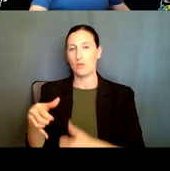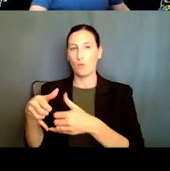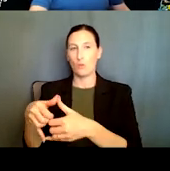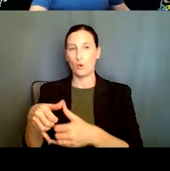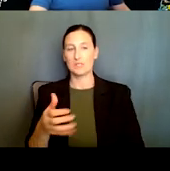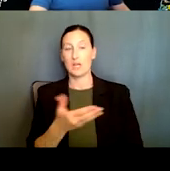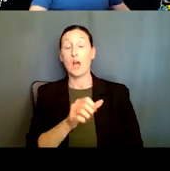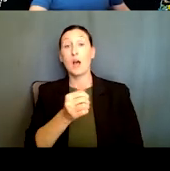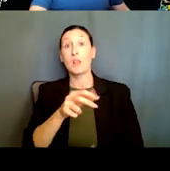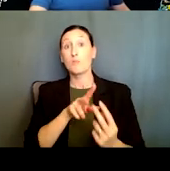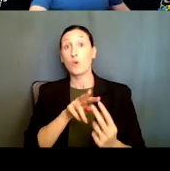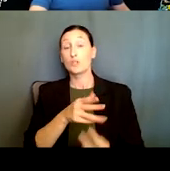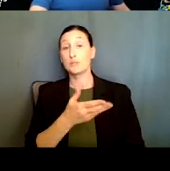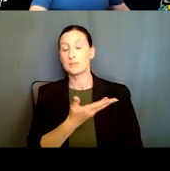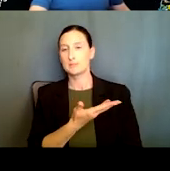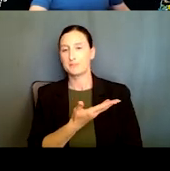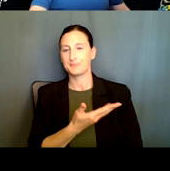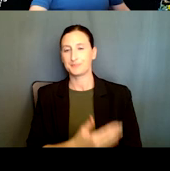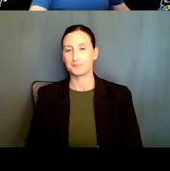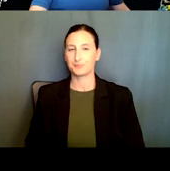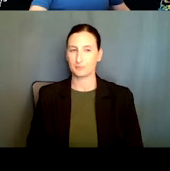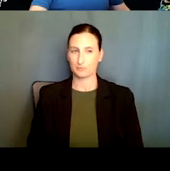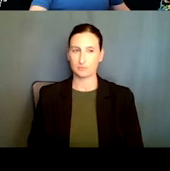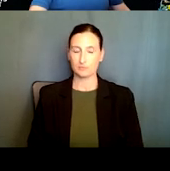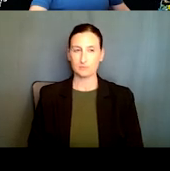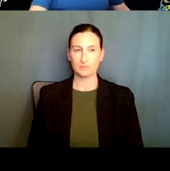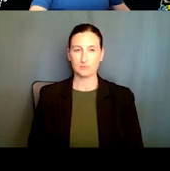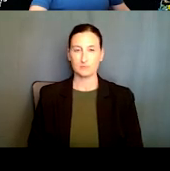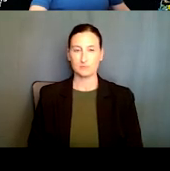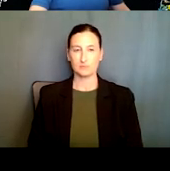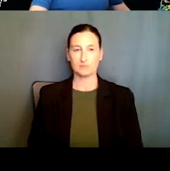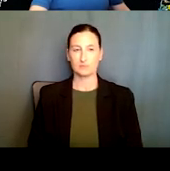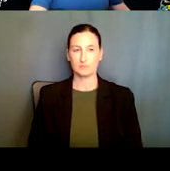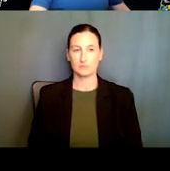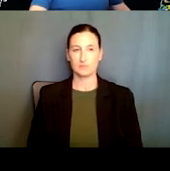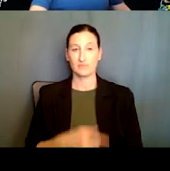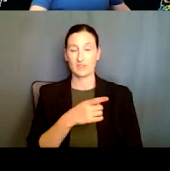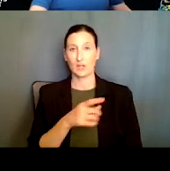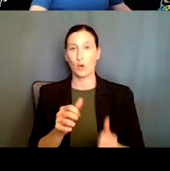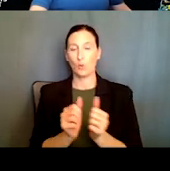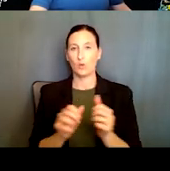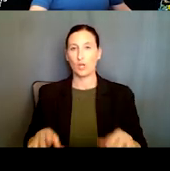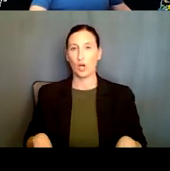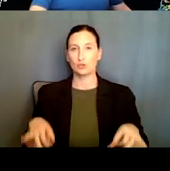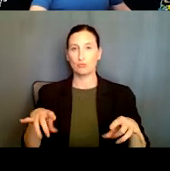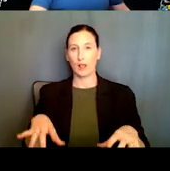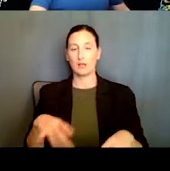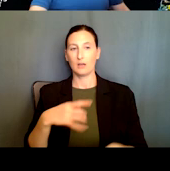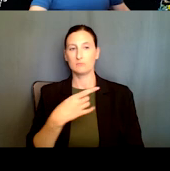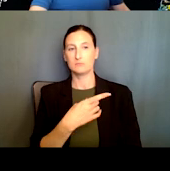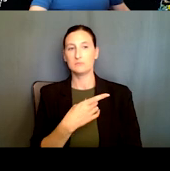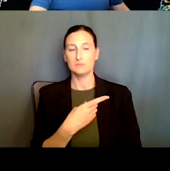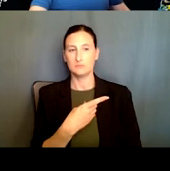partnerships. This is, uh, the one with, uh, Australia, um, the organization within